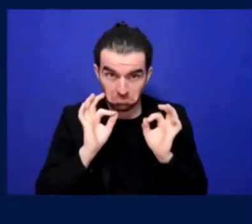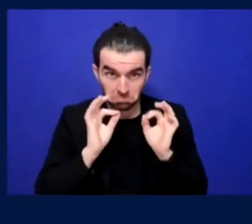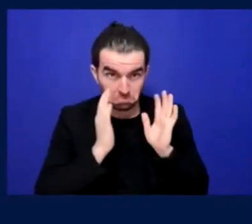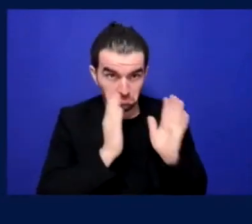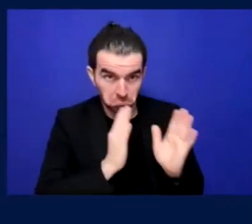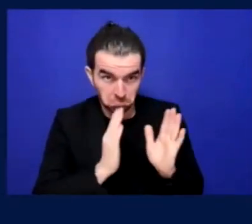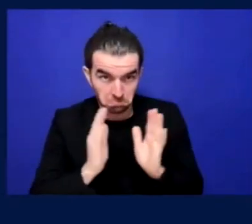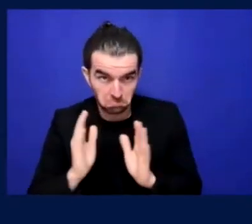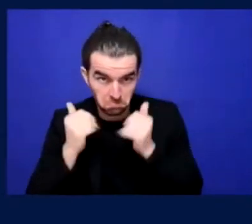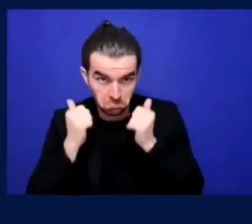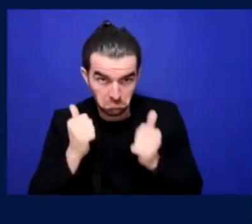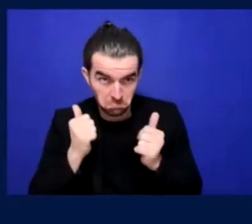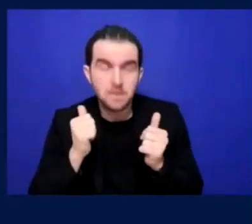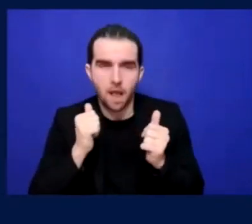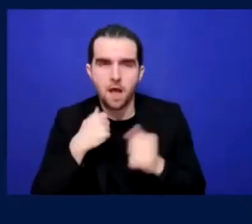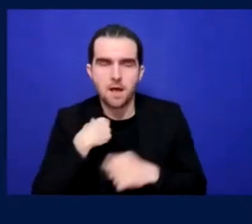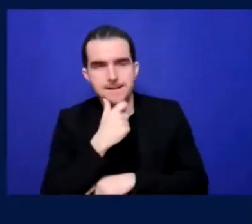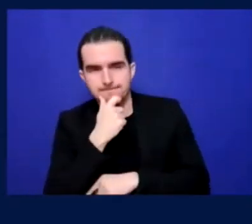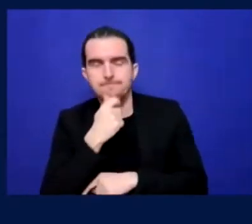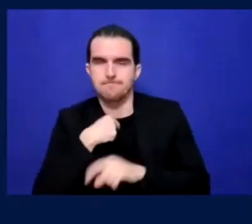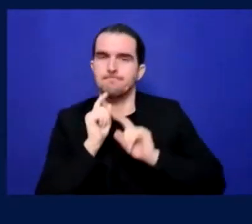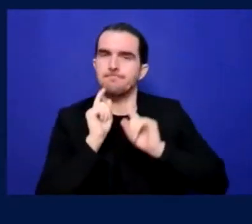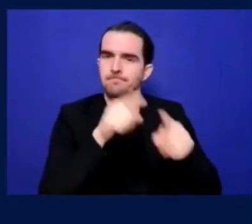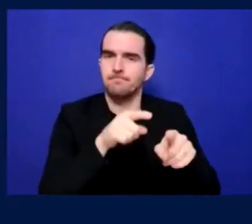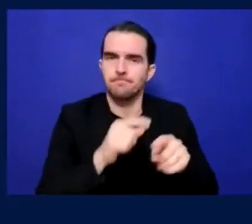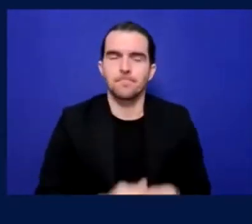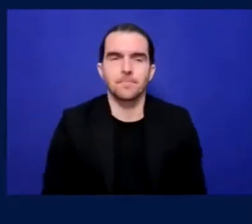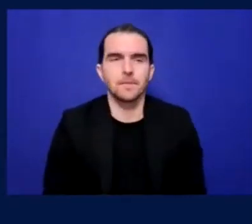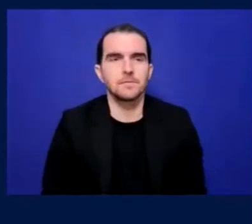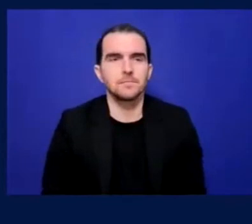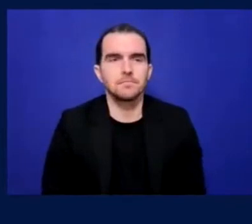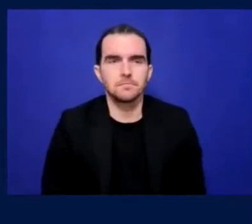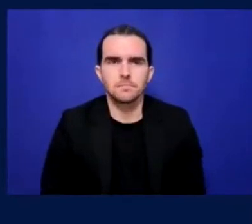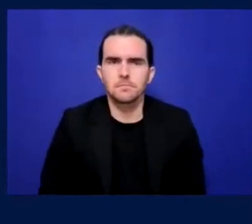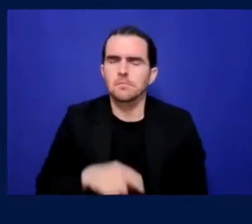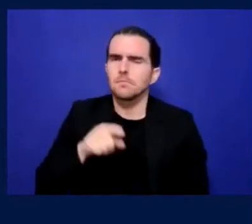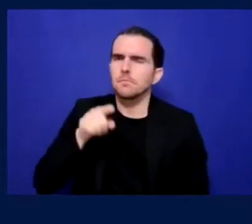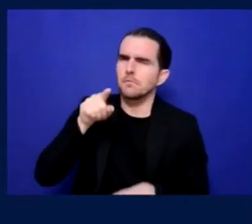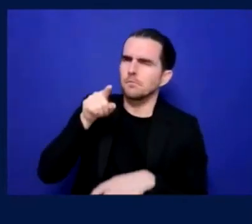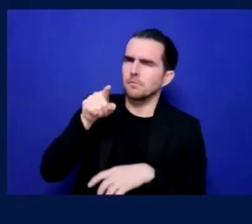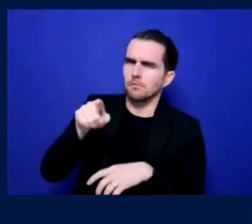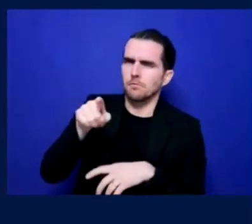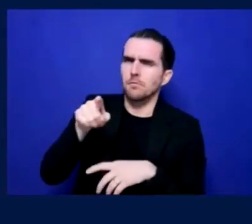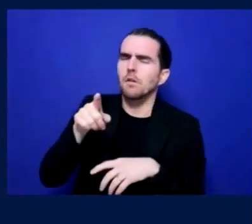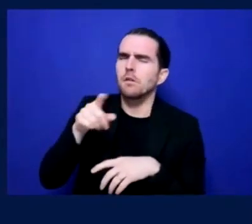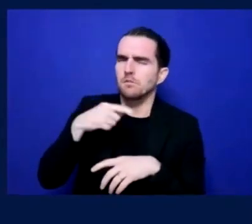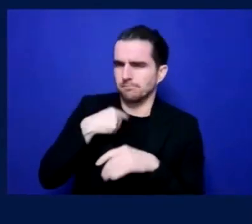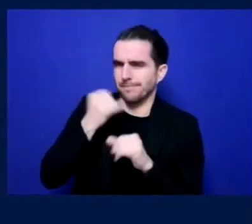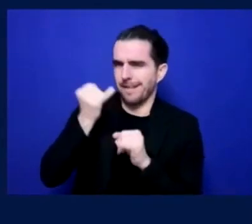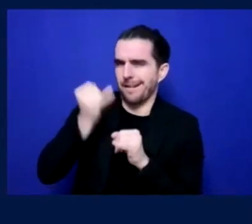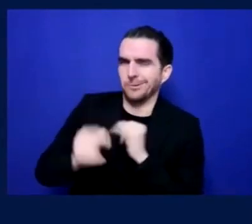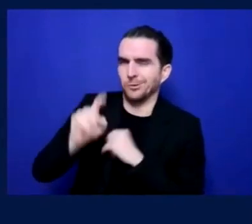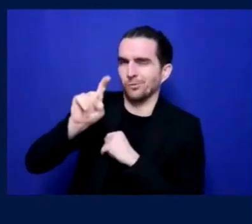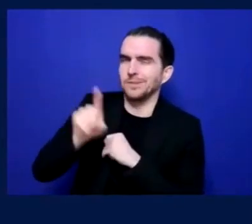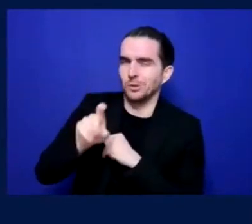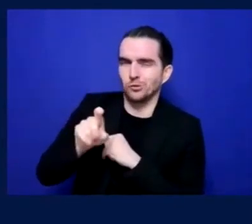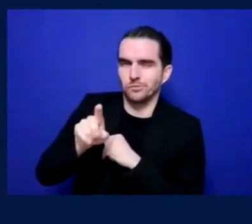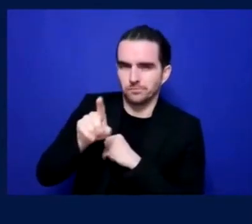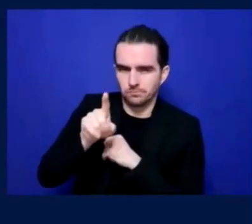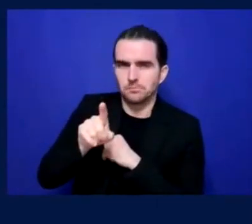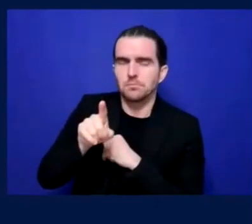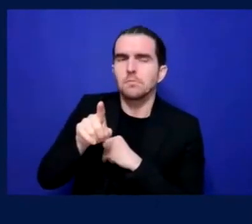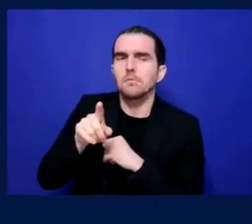encourage them to go and do so? And the second part is what was your, your best stadium, best game that you've attended to as an away fan?